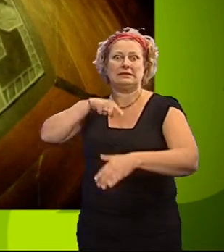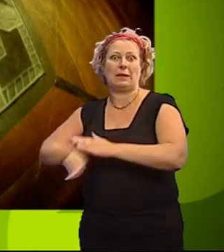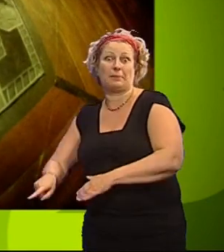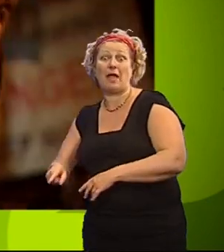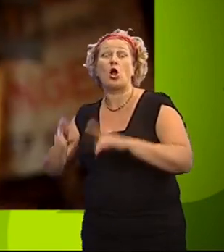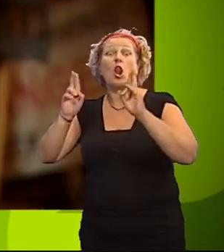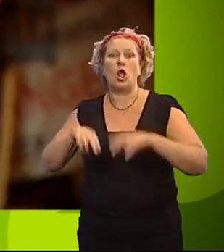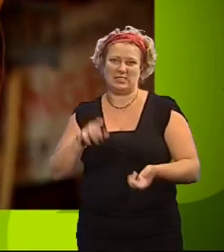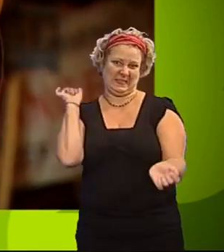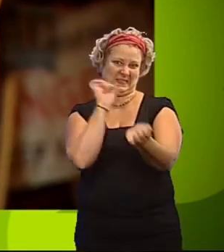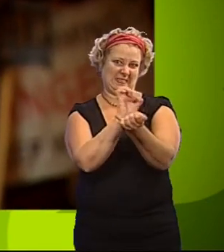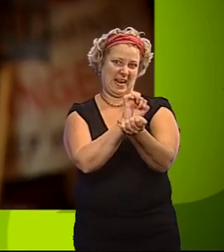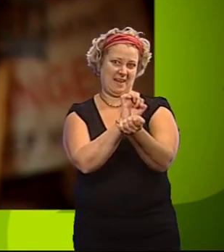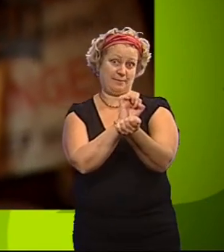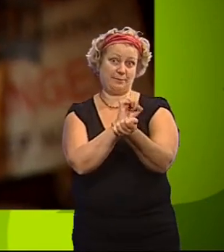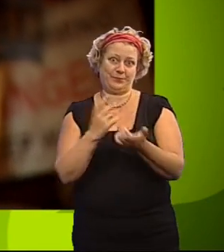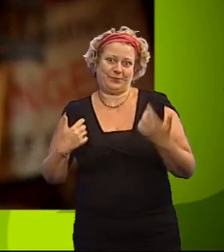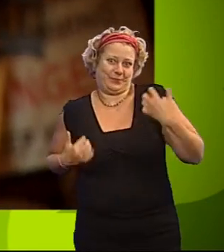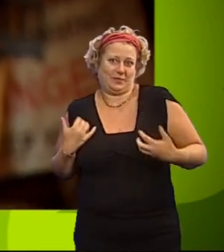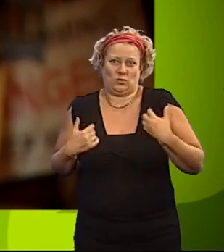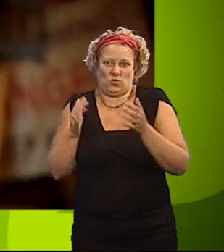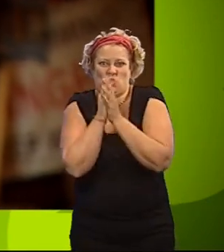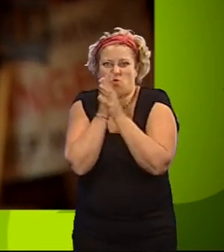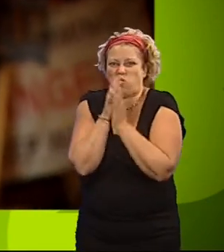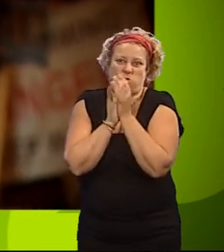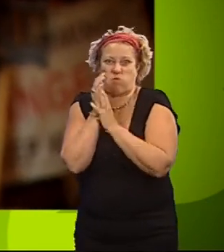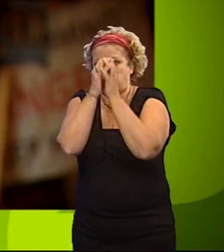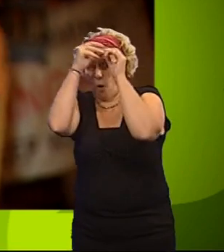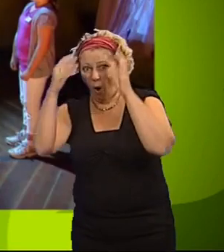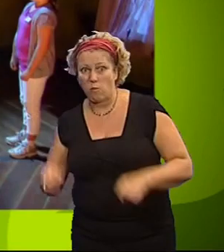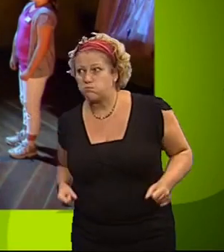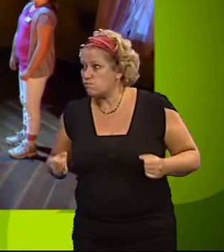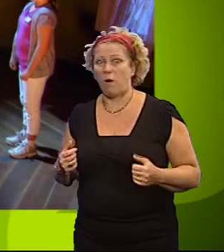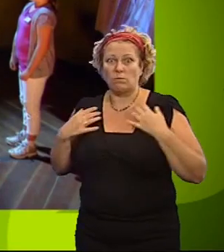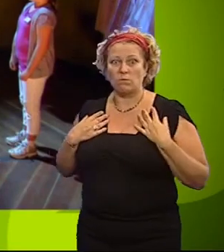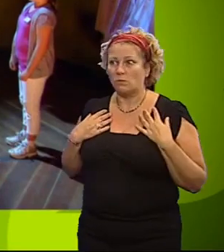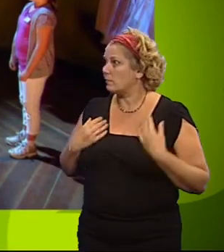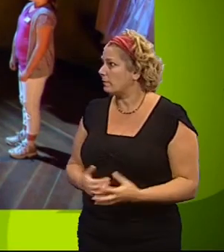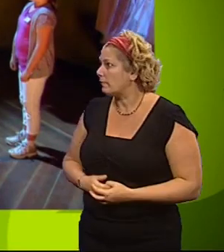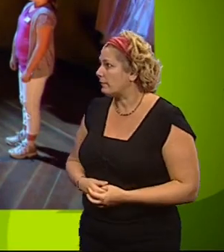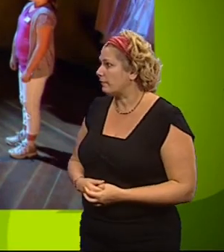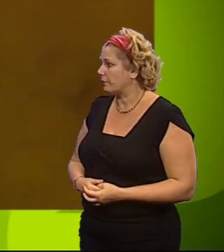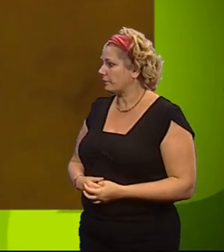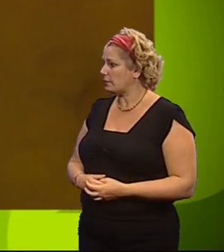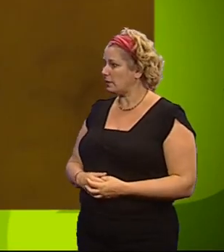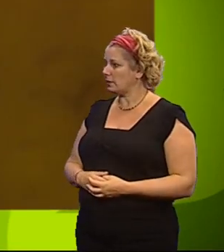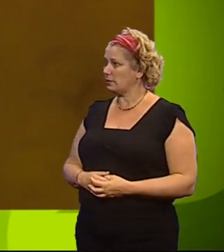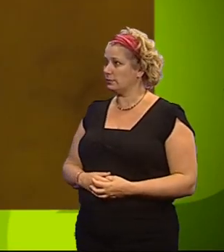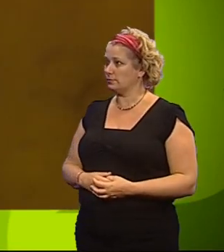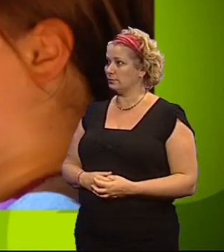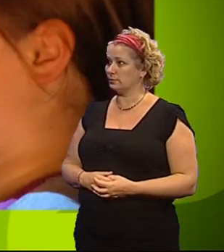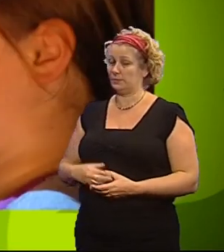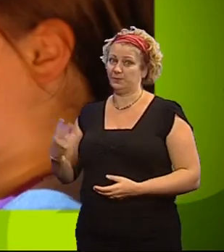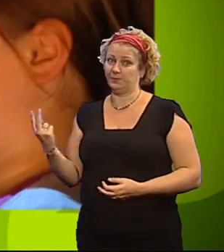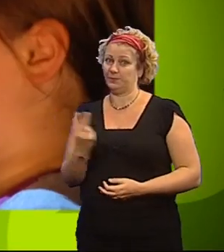trapped. Oh wait, I'm so excited I could bungee a badger. They quite like it. Unfortunate's. This is your